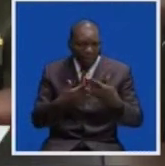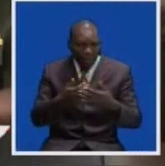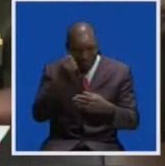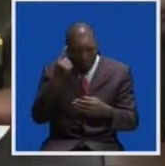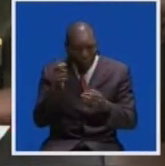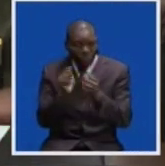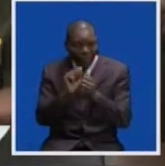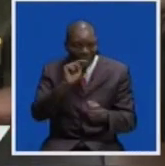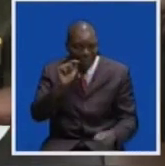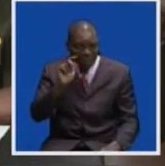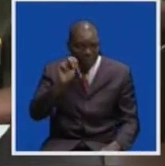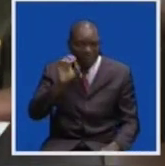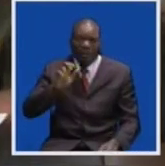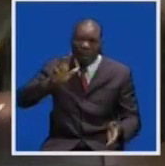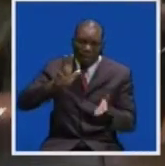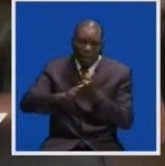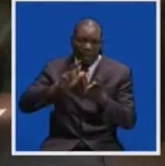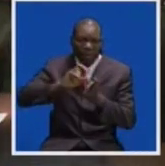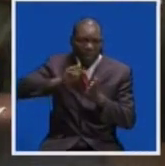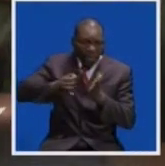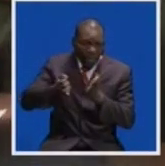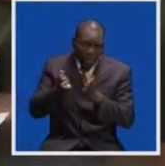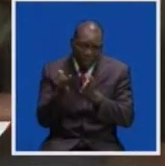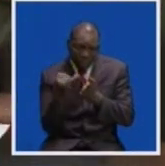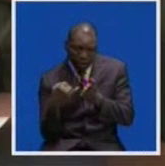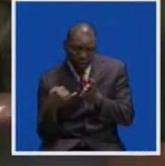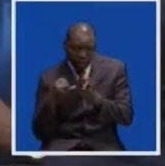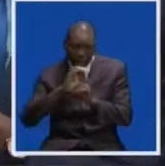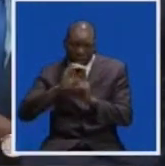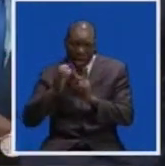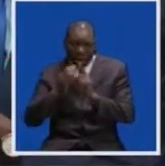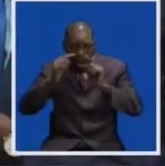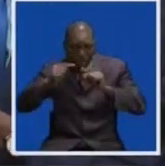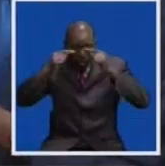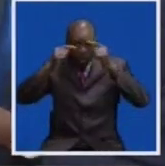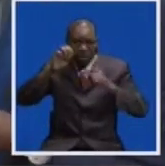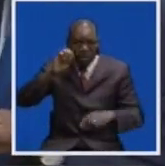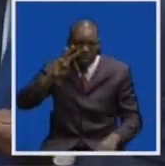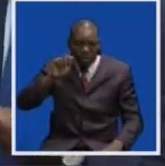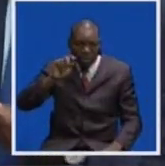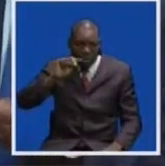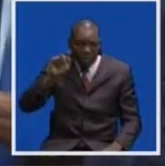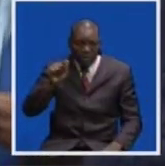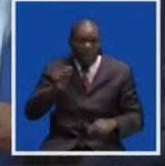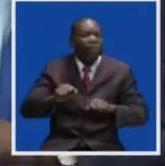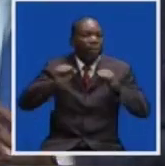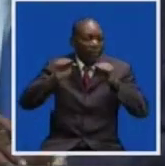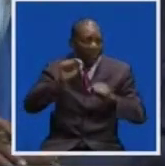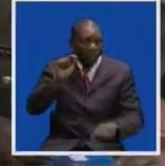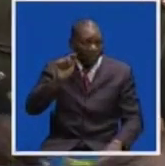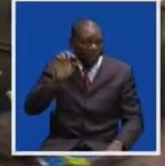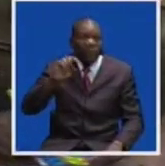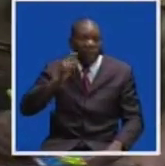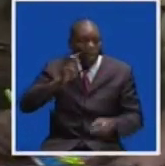of understanding with ZNBC on the promotion of arts and culture. And ZNBC Director General Richard Mwanza said the partnership